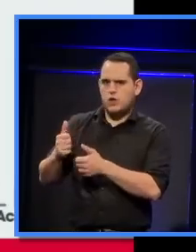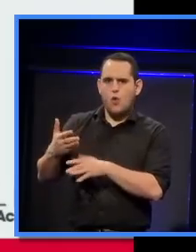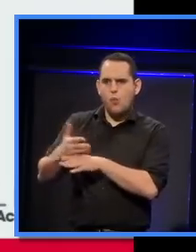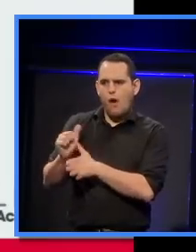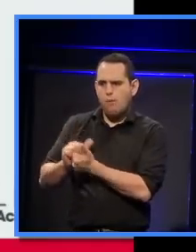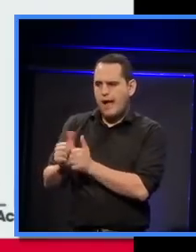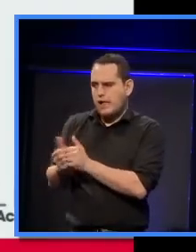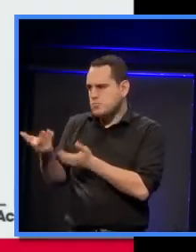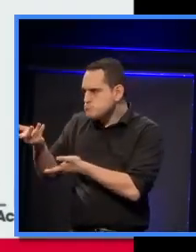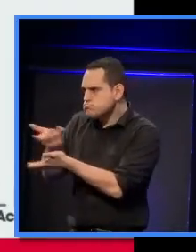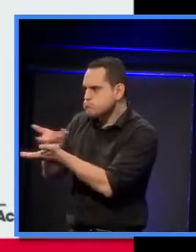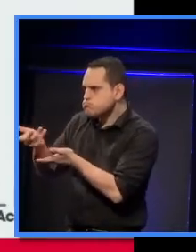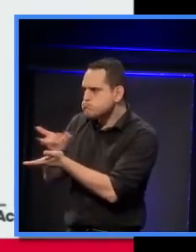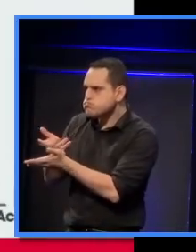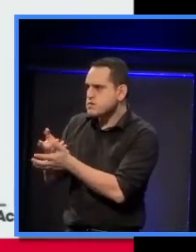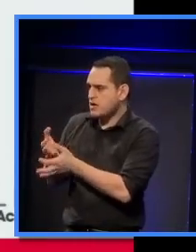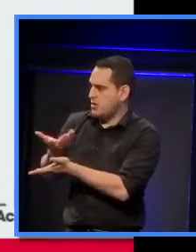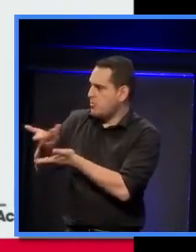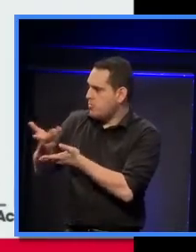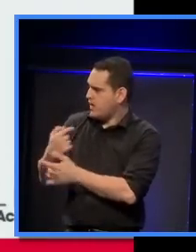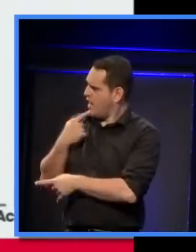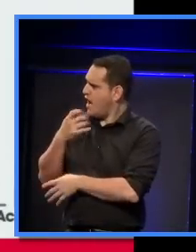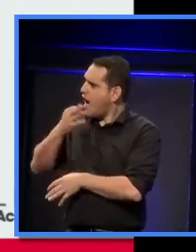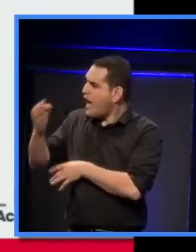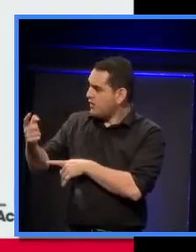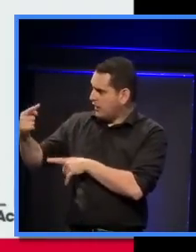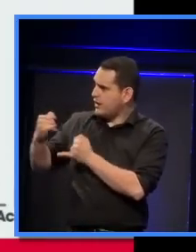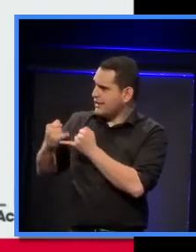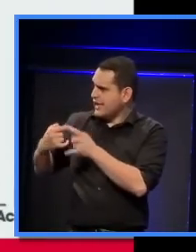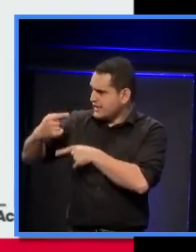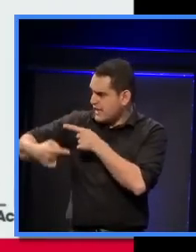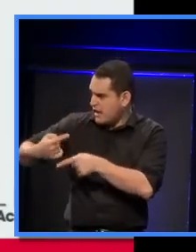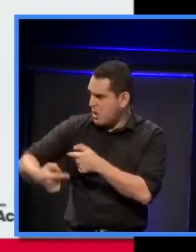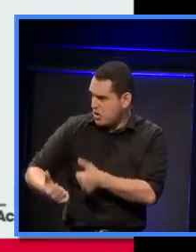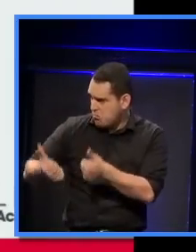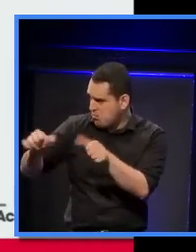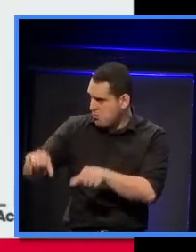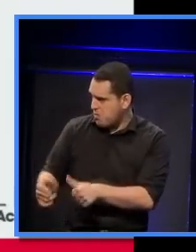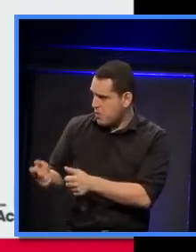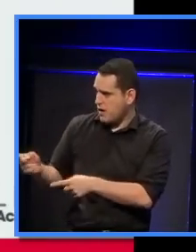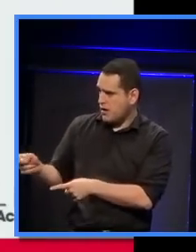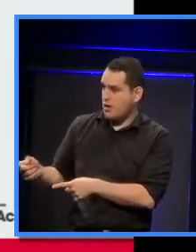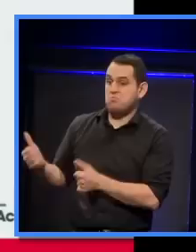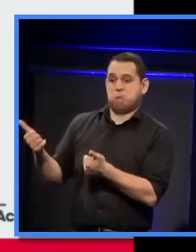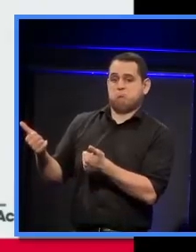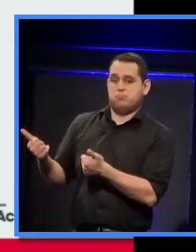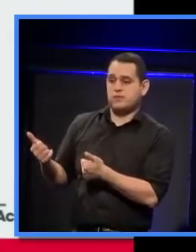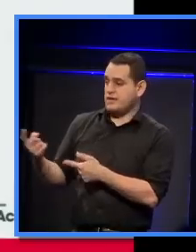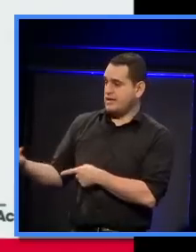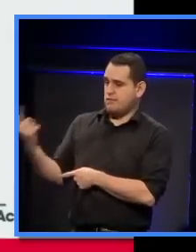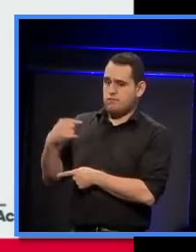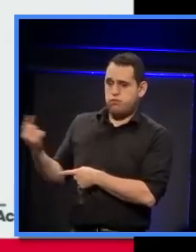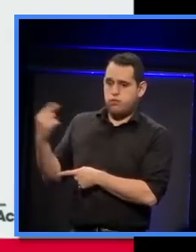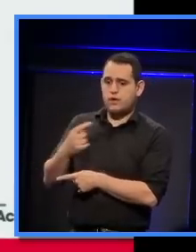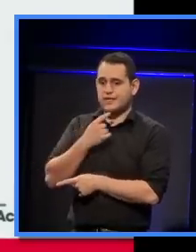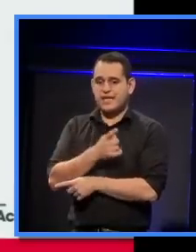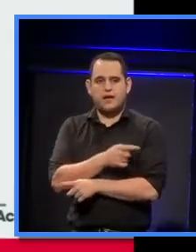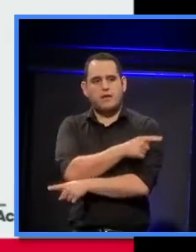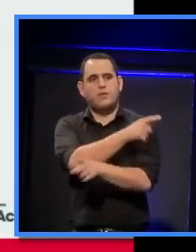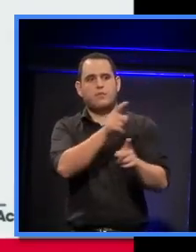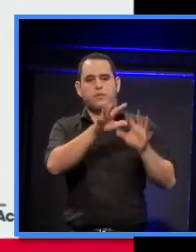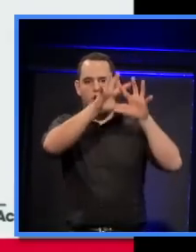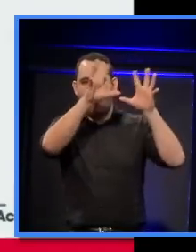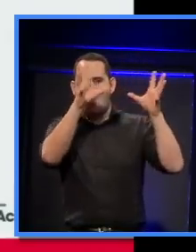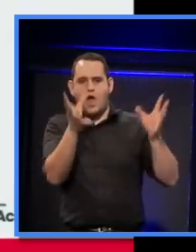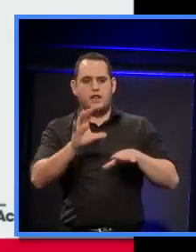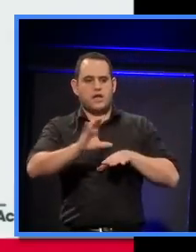this project to sustainability, and Alex has mentioned a number of them, but also one of the big ones is there have been a number of concert halls around the